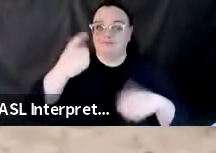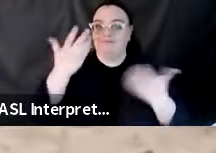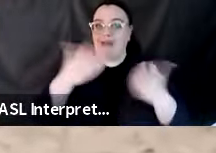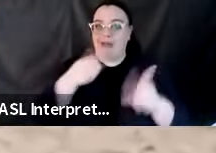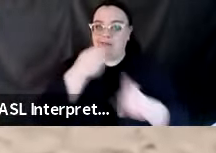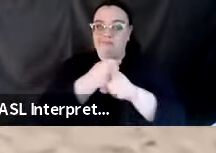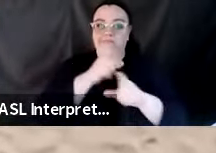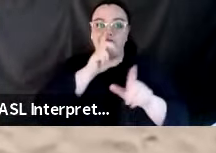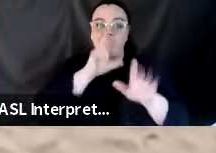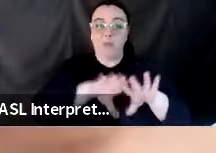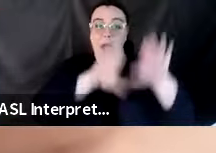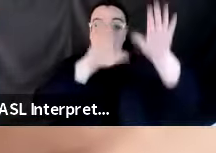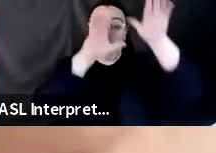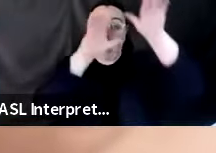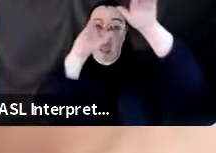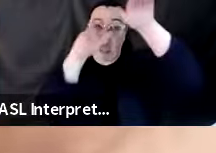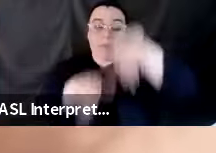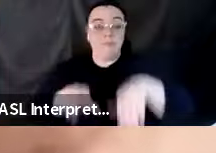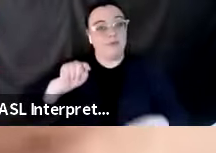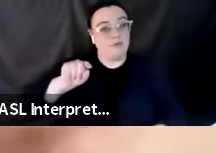cover, and hold on.